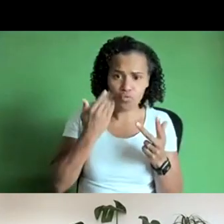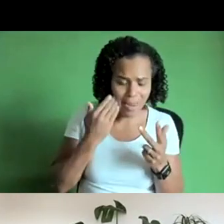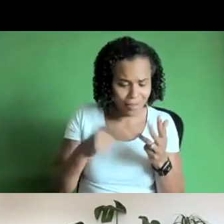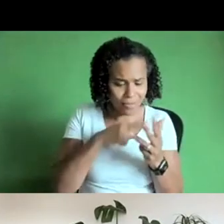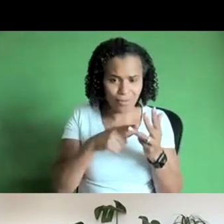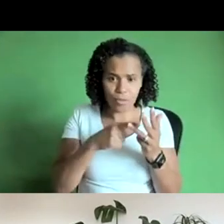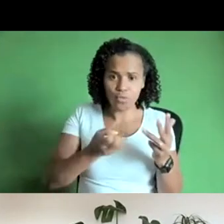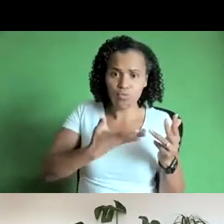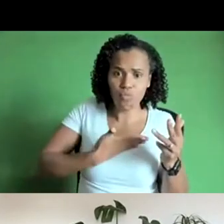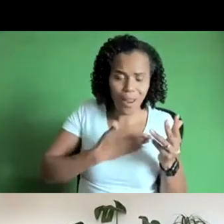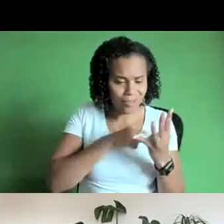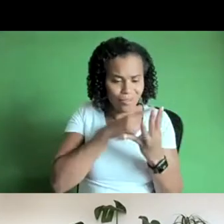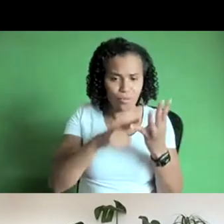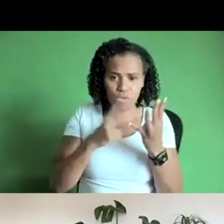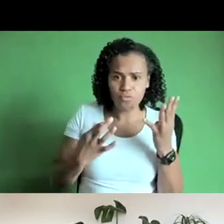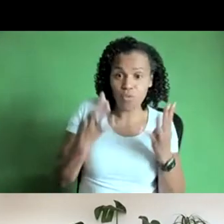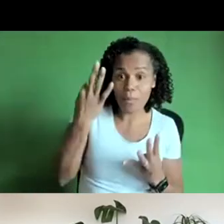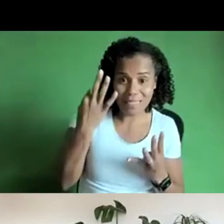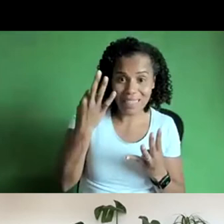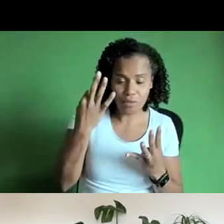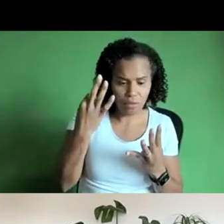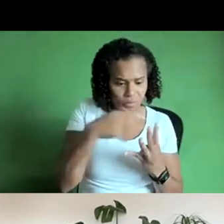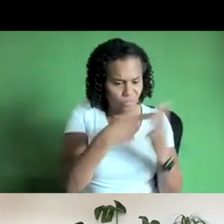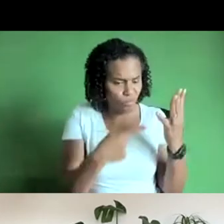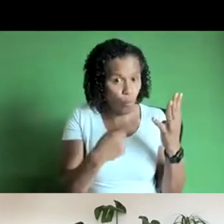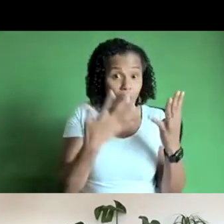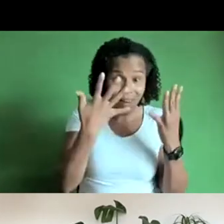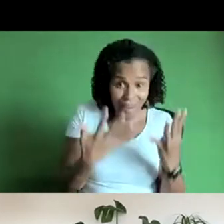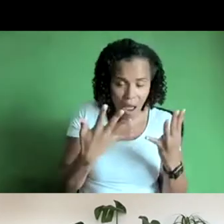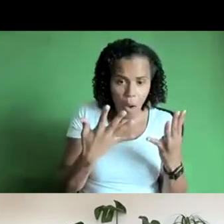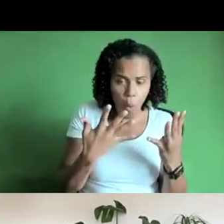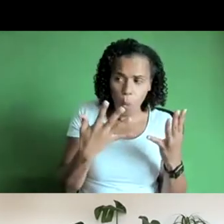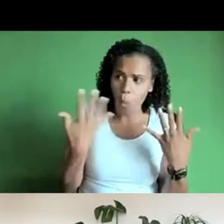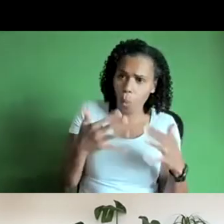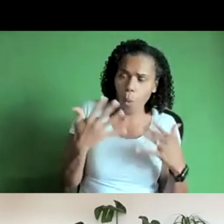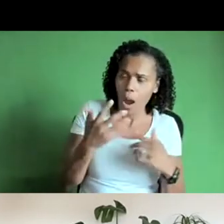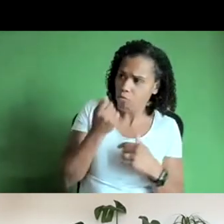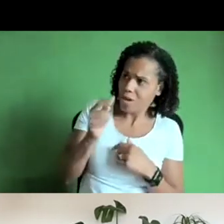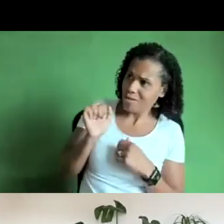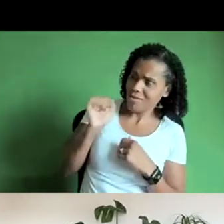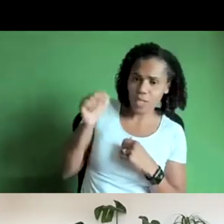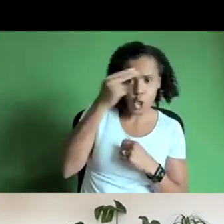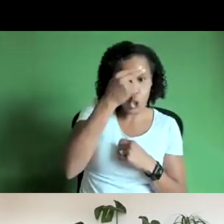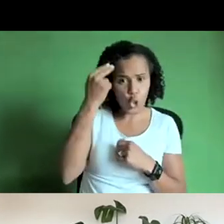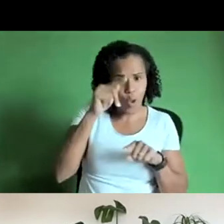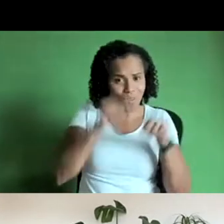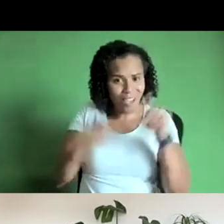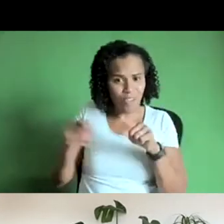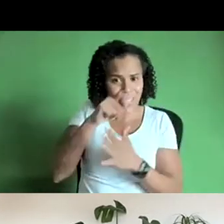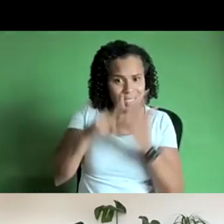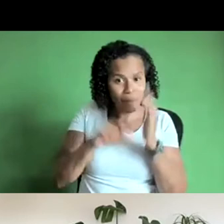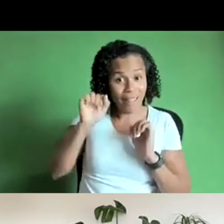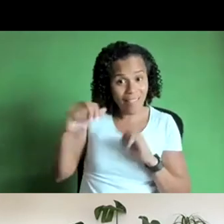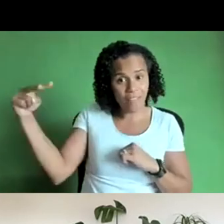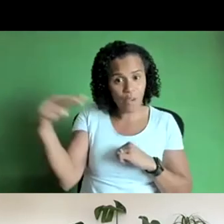and to kind of think about that through the lens of uh neurodiversity um and and disability and it's